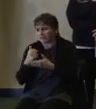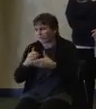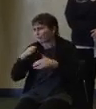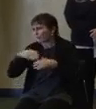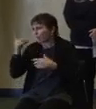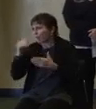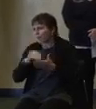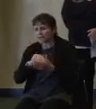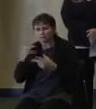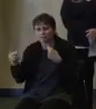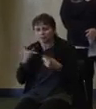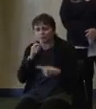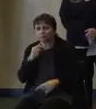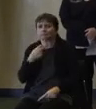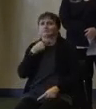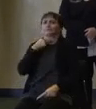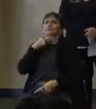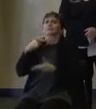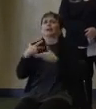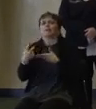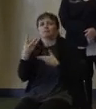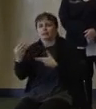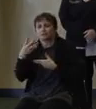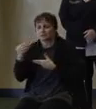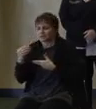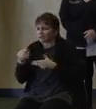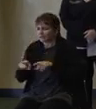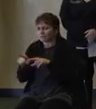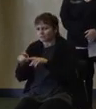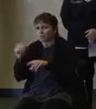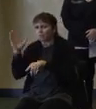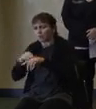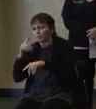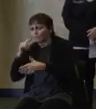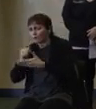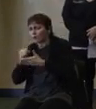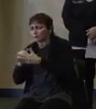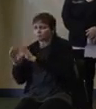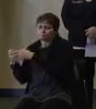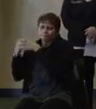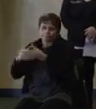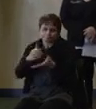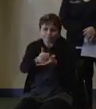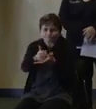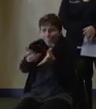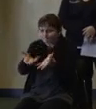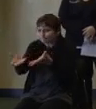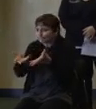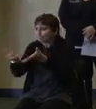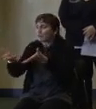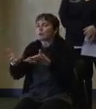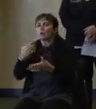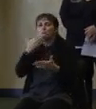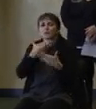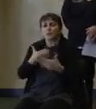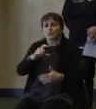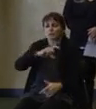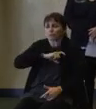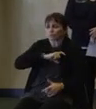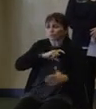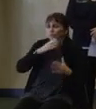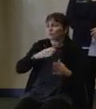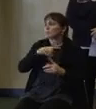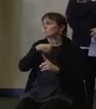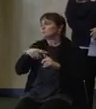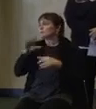And there have certainly been many other similar calls to local responders, and we thank not just the troopers, but the DOT team and all of our first